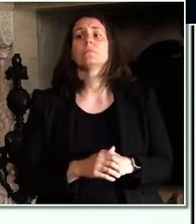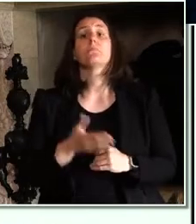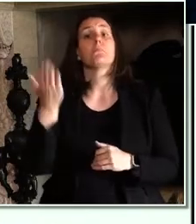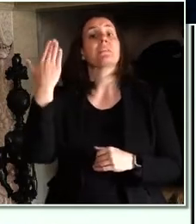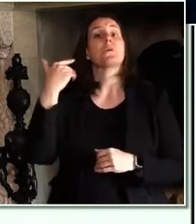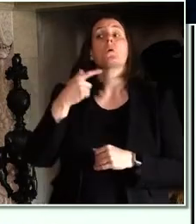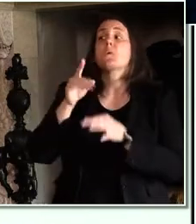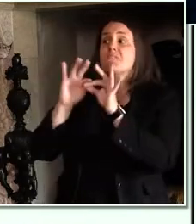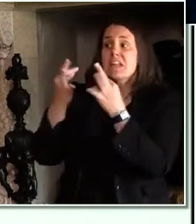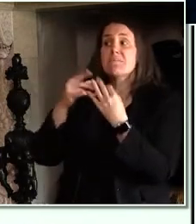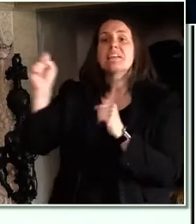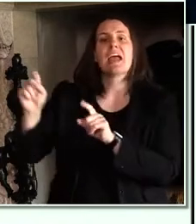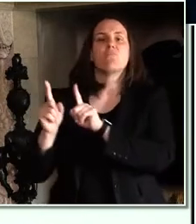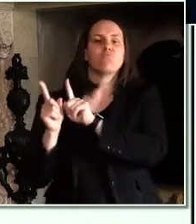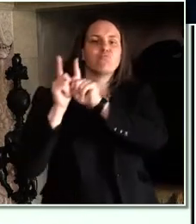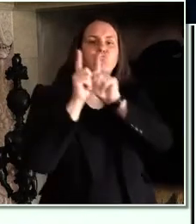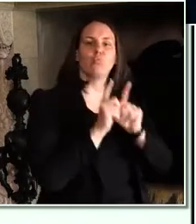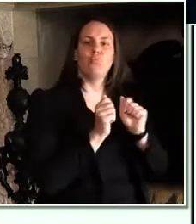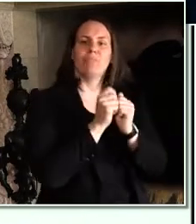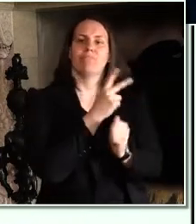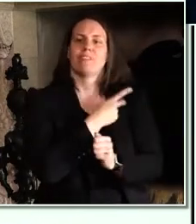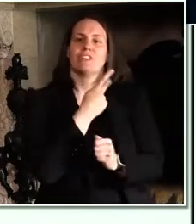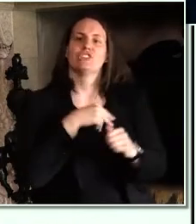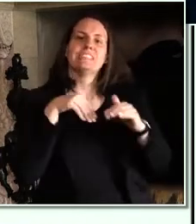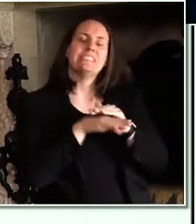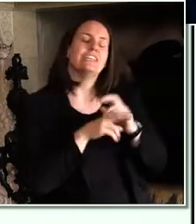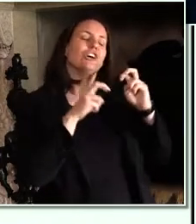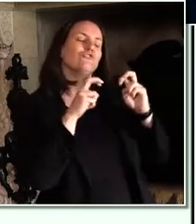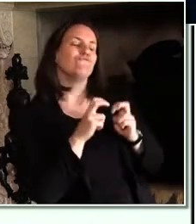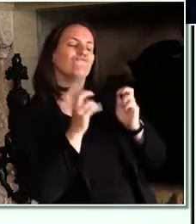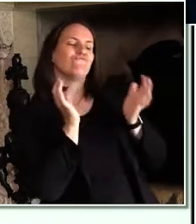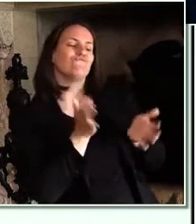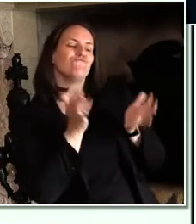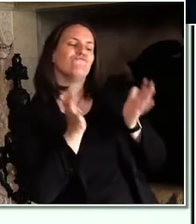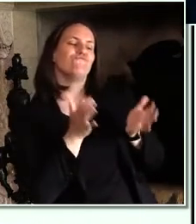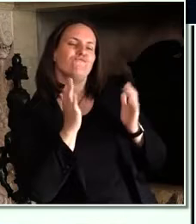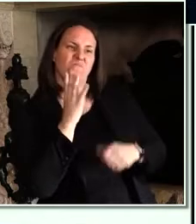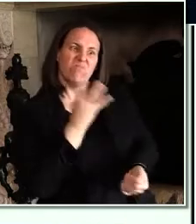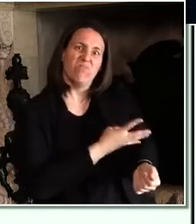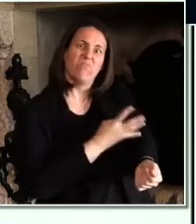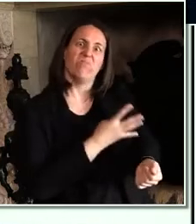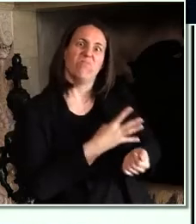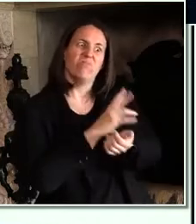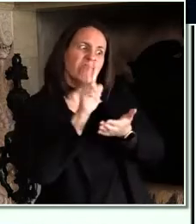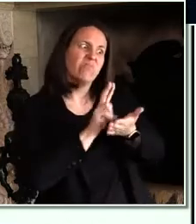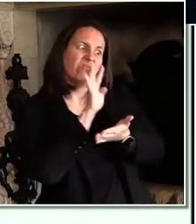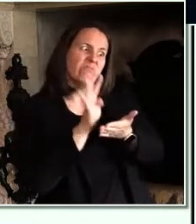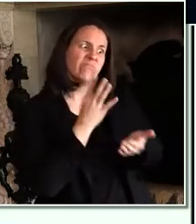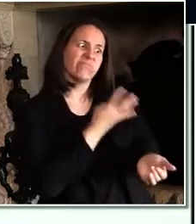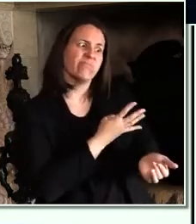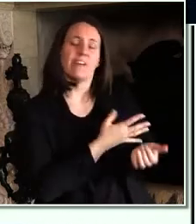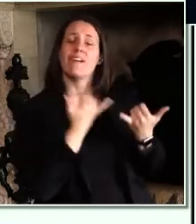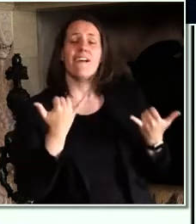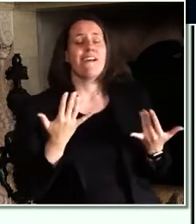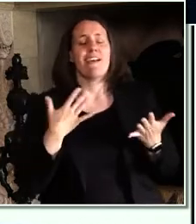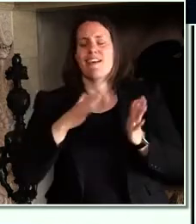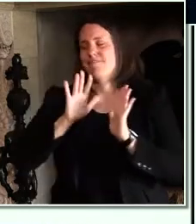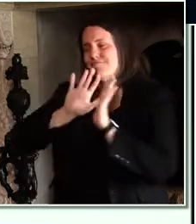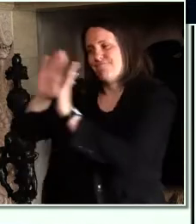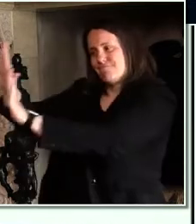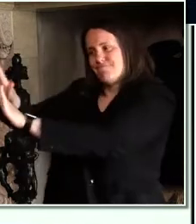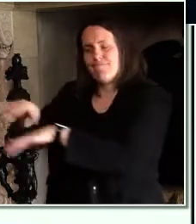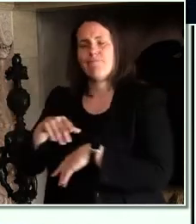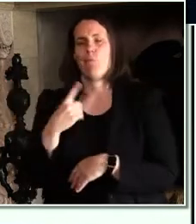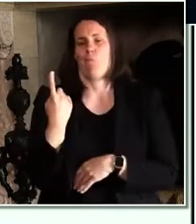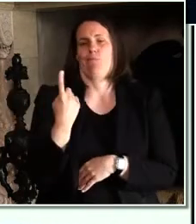patients. Two-thirds of our waiting room seating has been removed so that people cannot sit near each other. Some patients